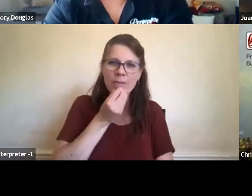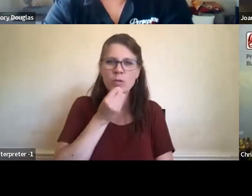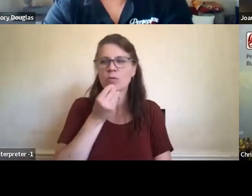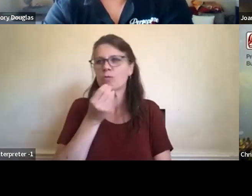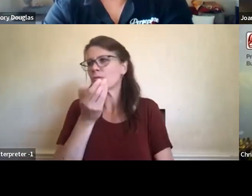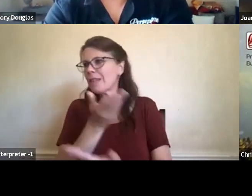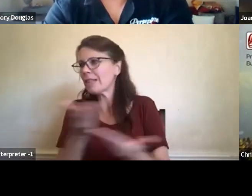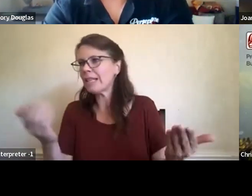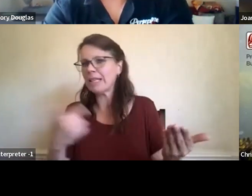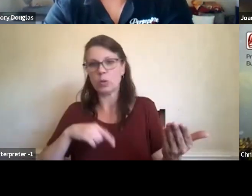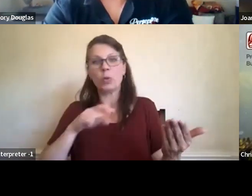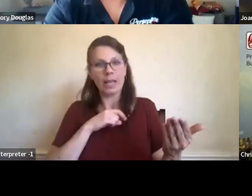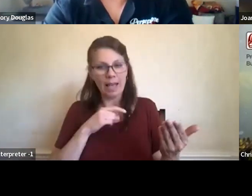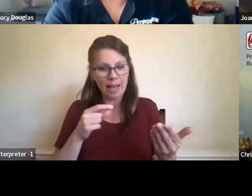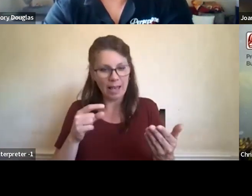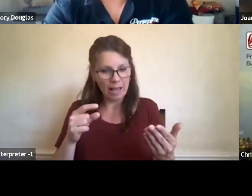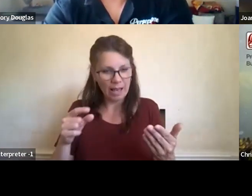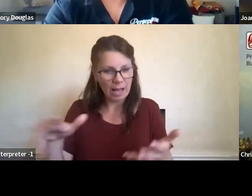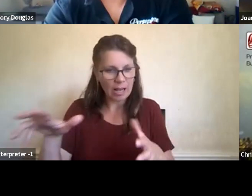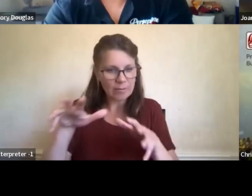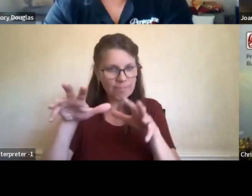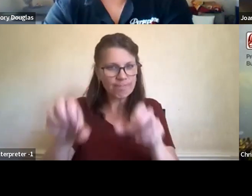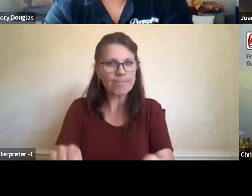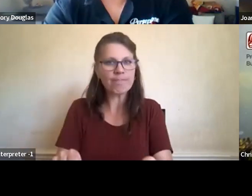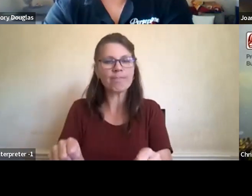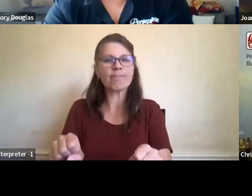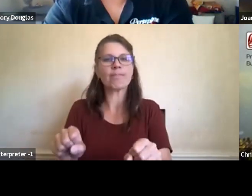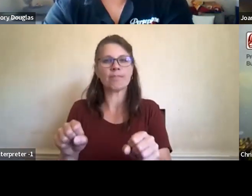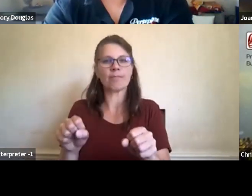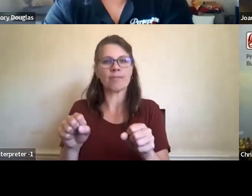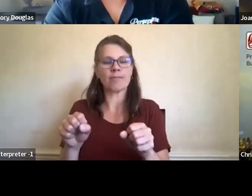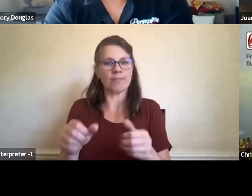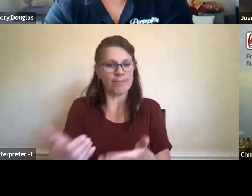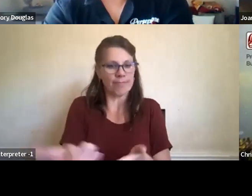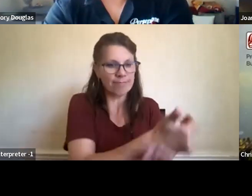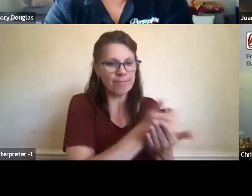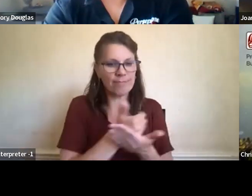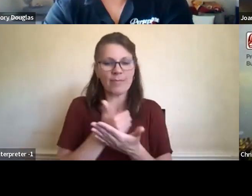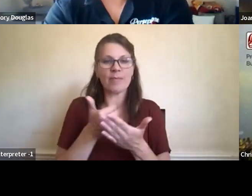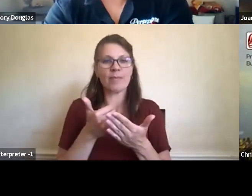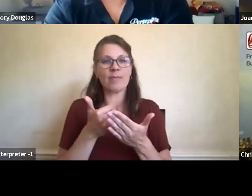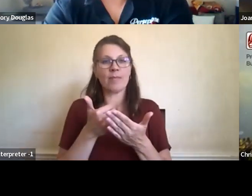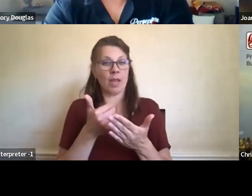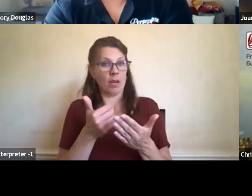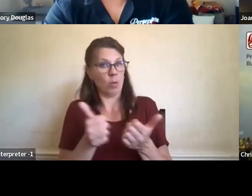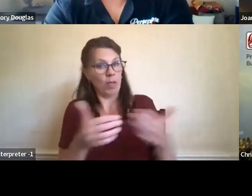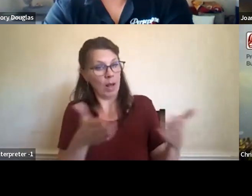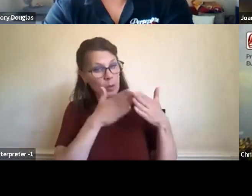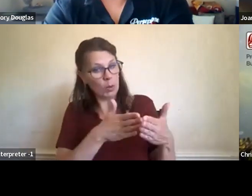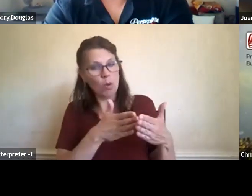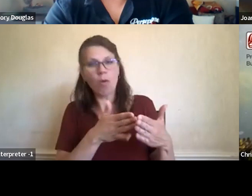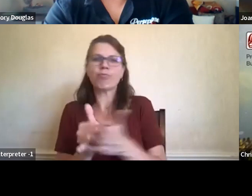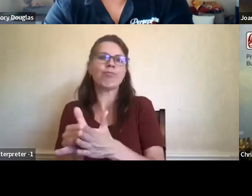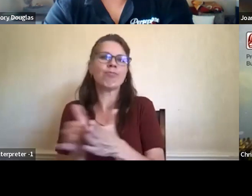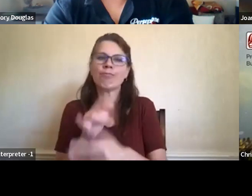to harvest, and it wouldn't have been possible without the ocean going canoe. And so, um, those resources